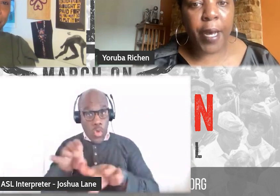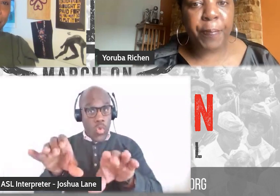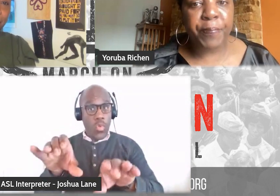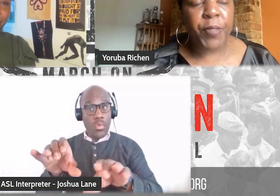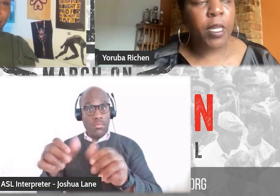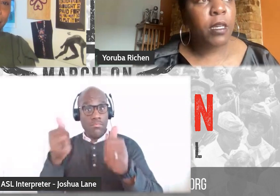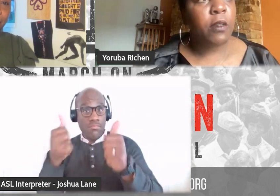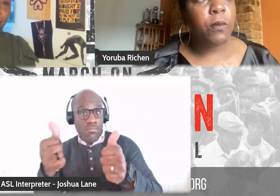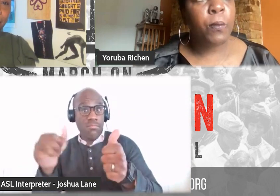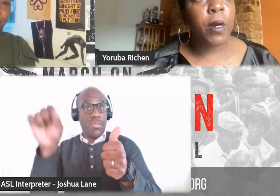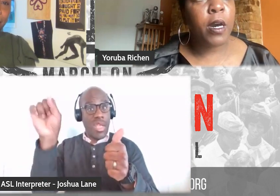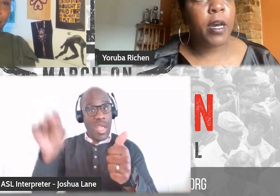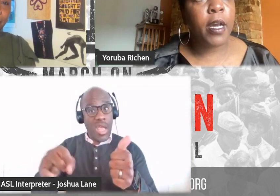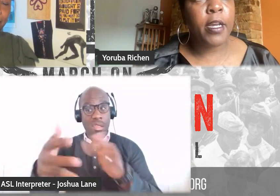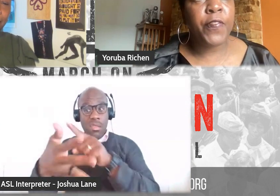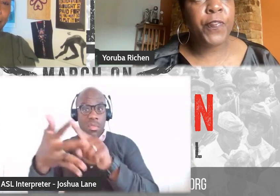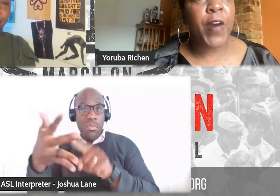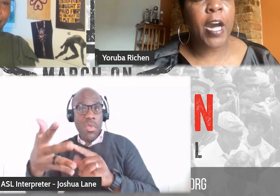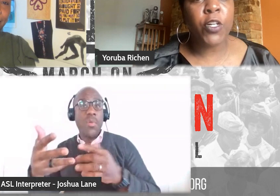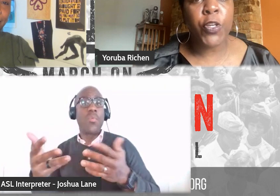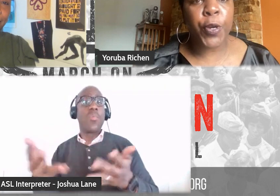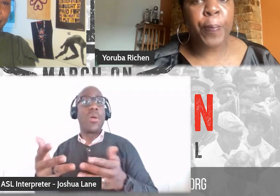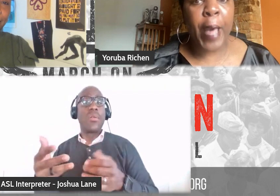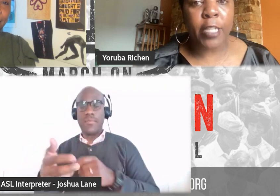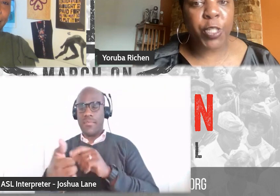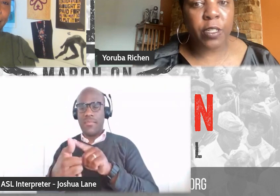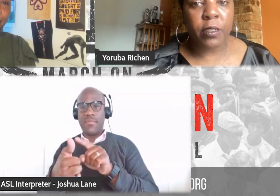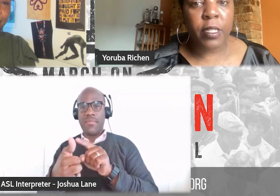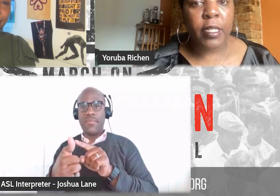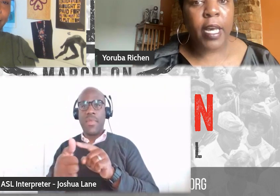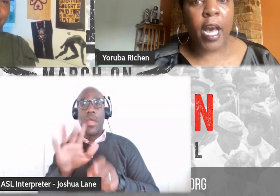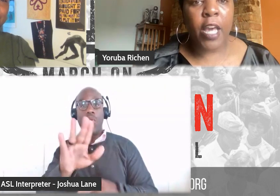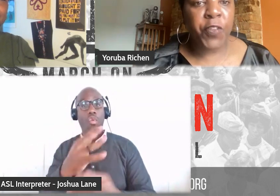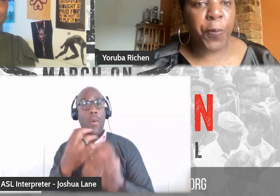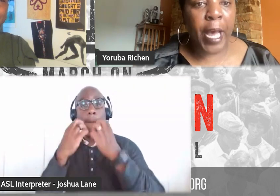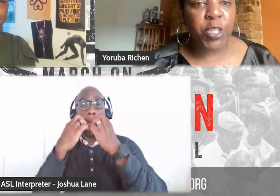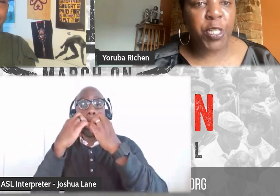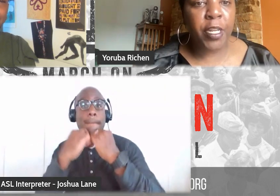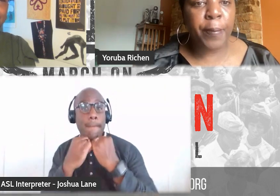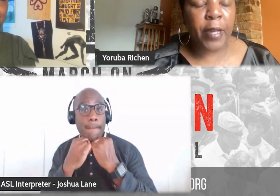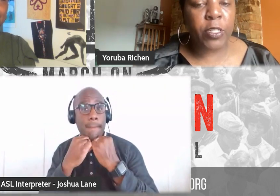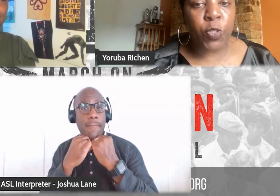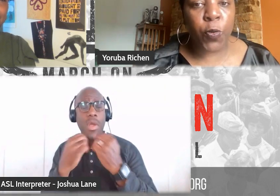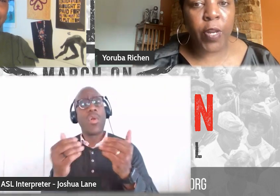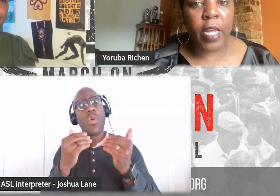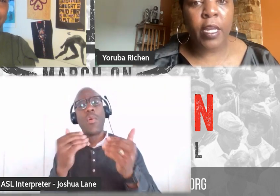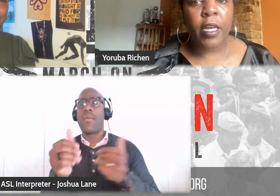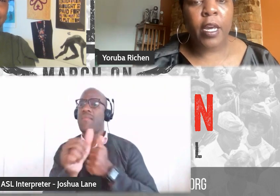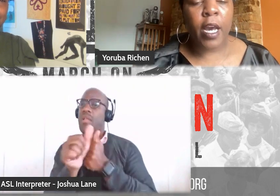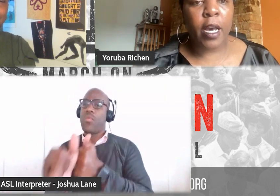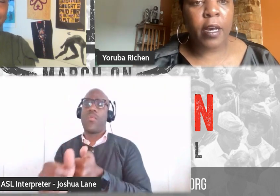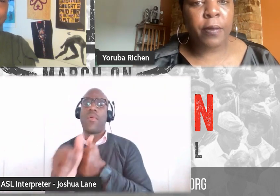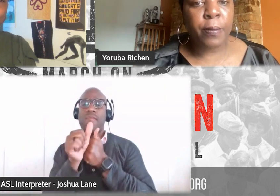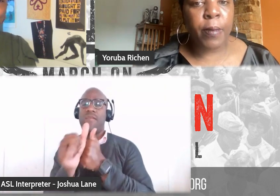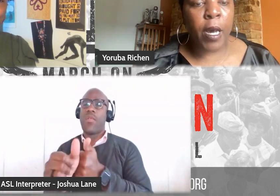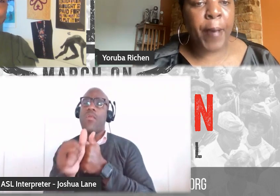follow your passion. If you're passionate about a story,